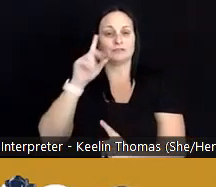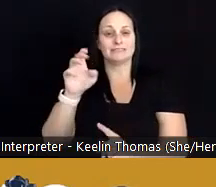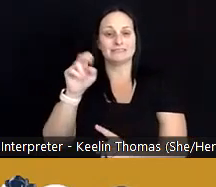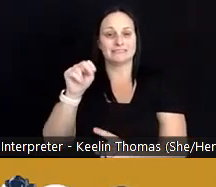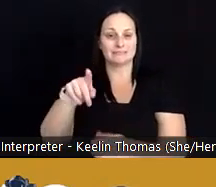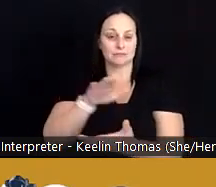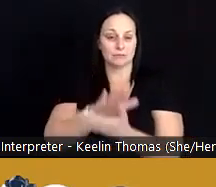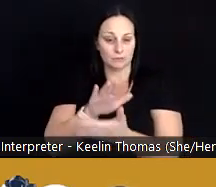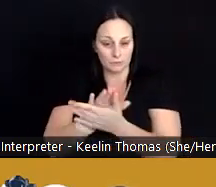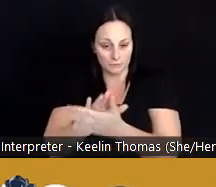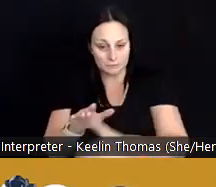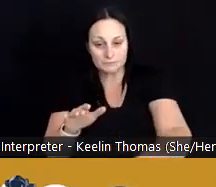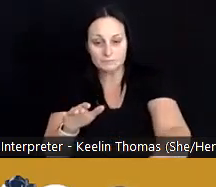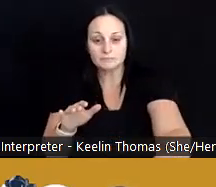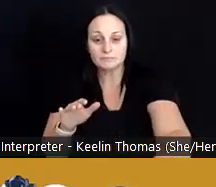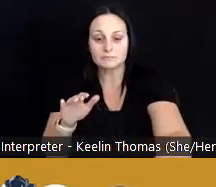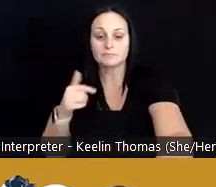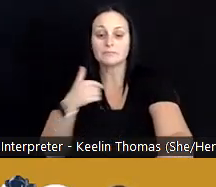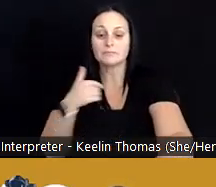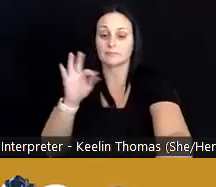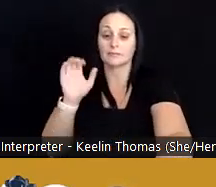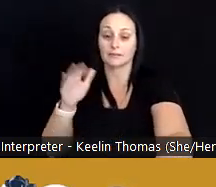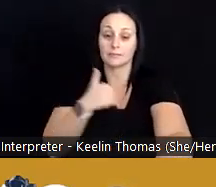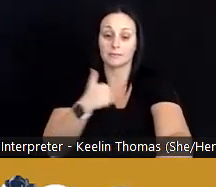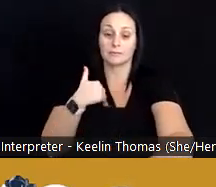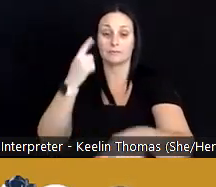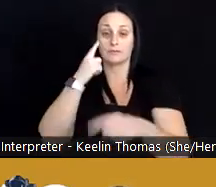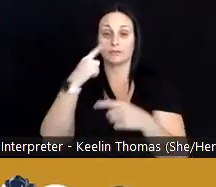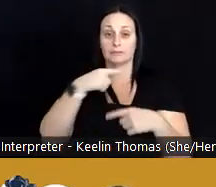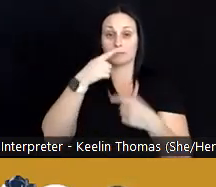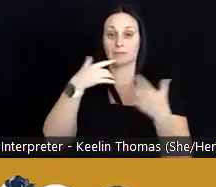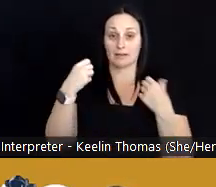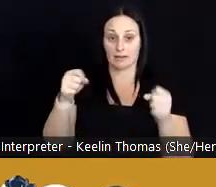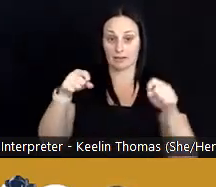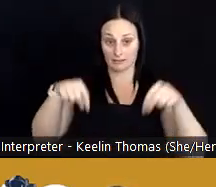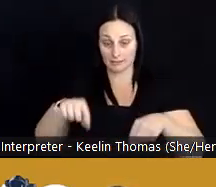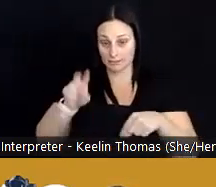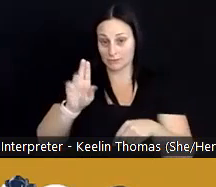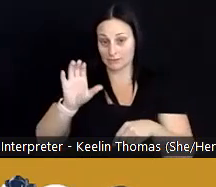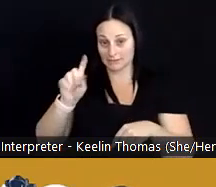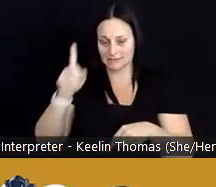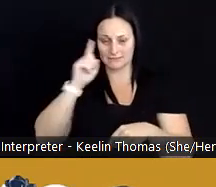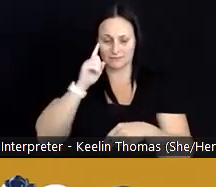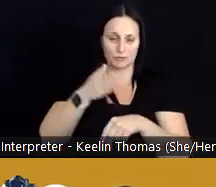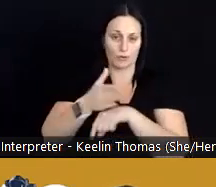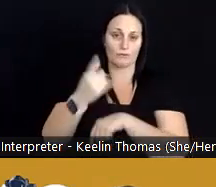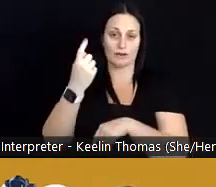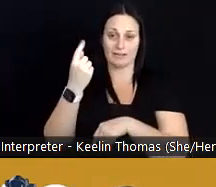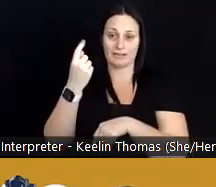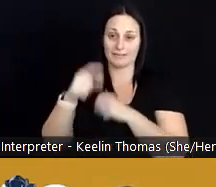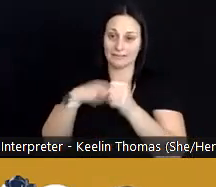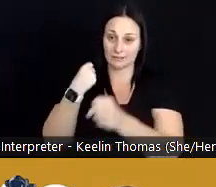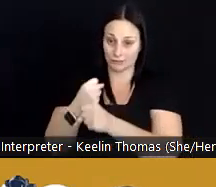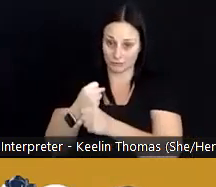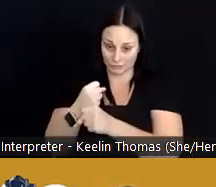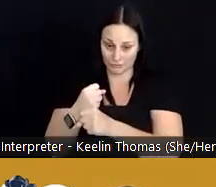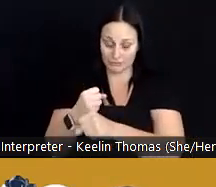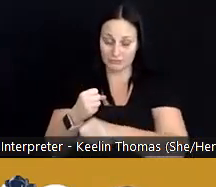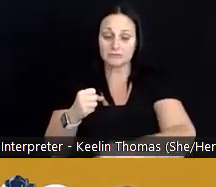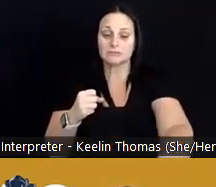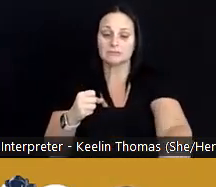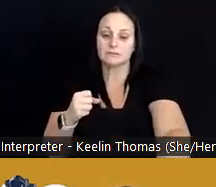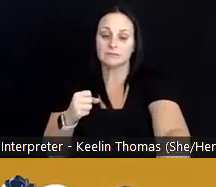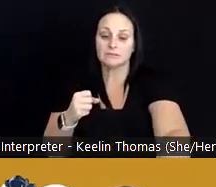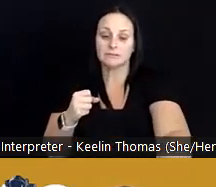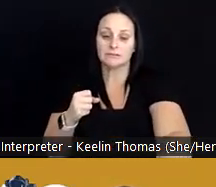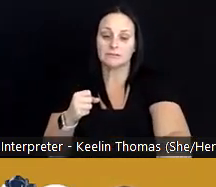and I have been a faculty member in our public health efforts here at UC San Diego for over 11 years. So it holds a special